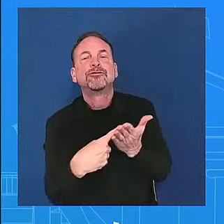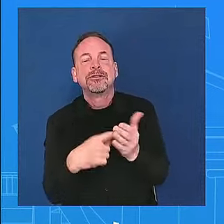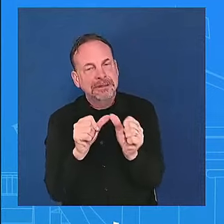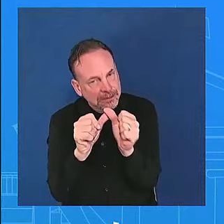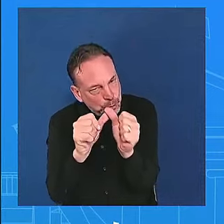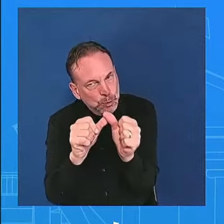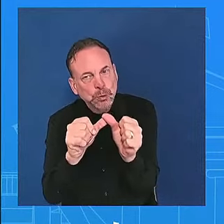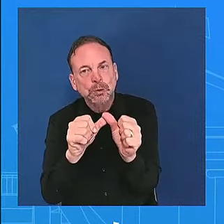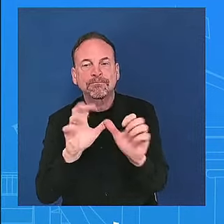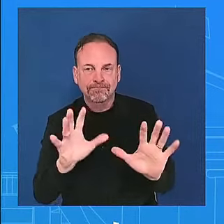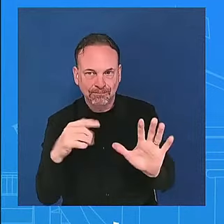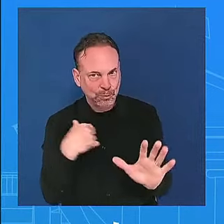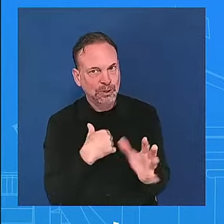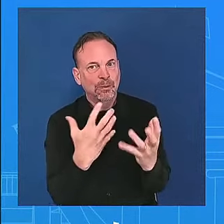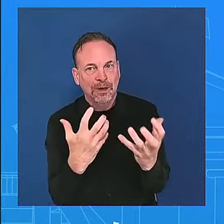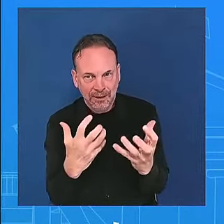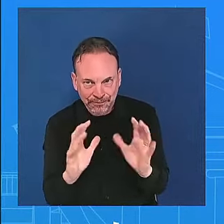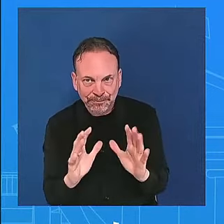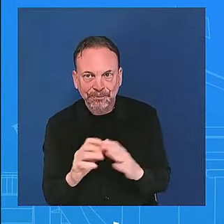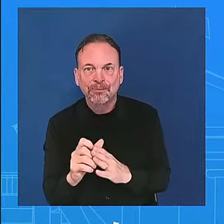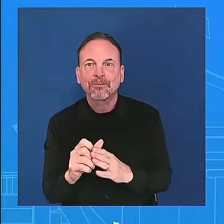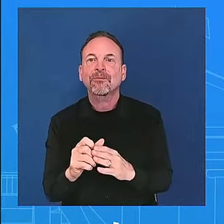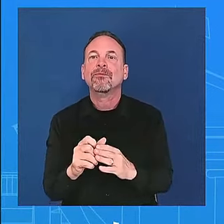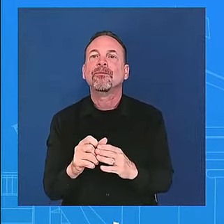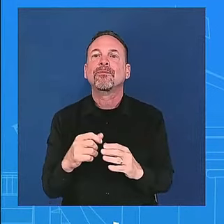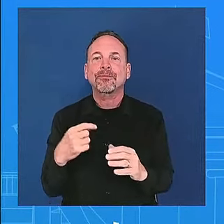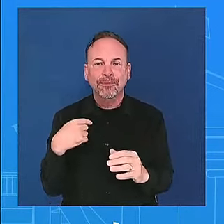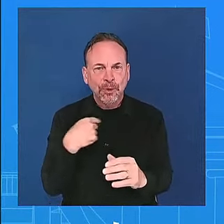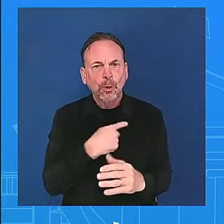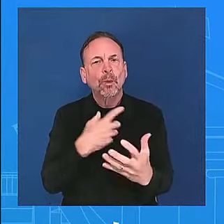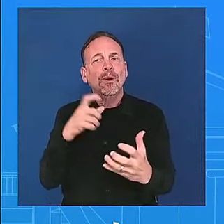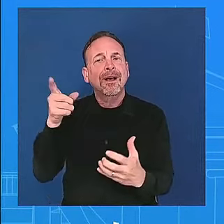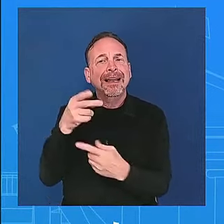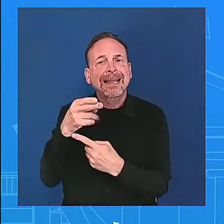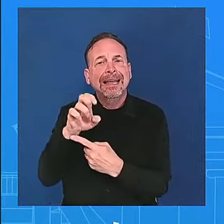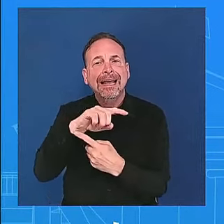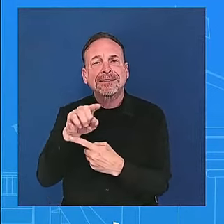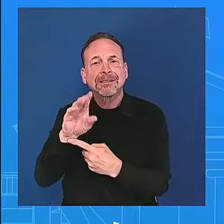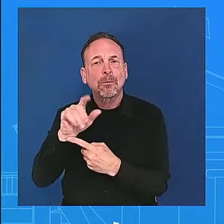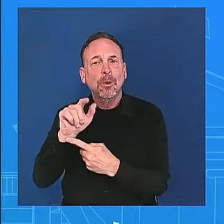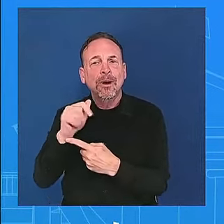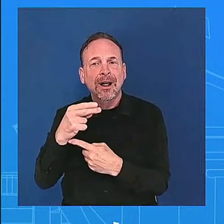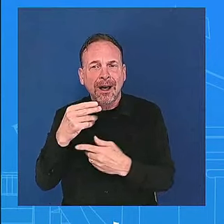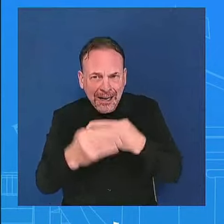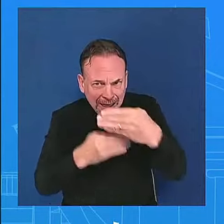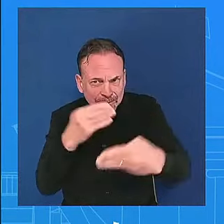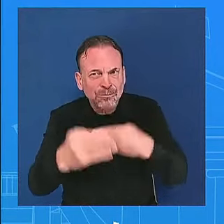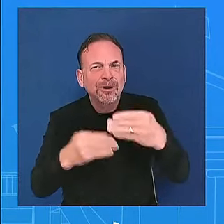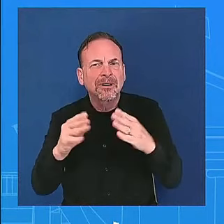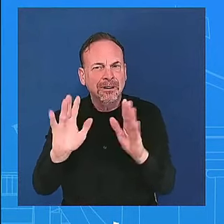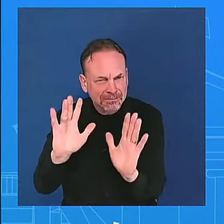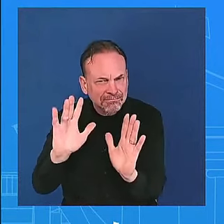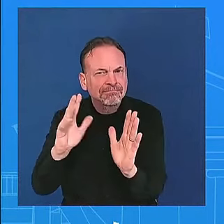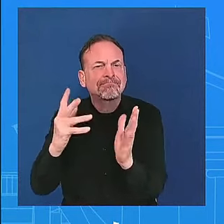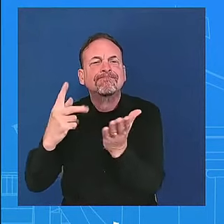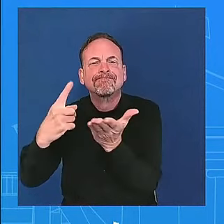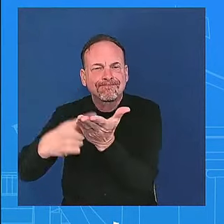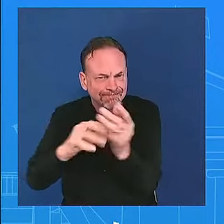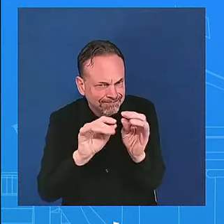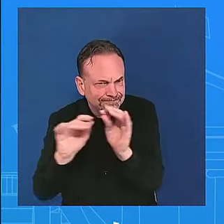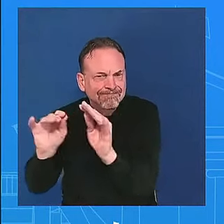israelis and also lebanese citizens on both sides of the border uh to be able to return homes uh to their lives and to